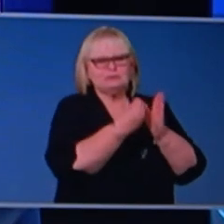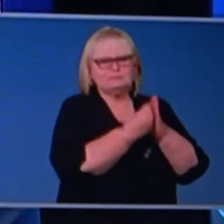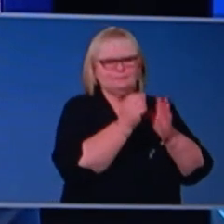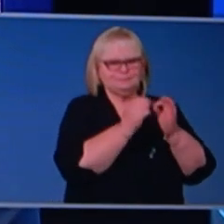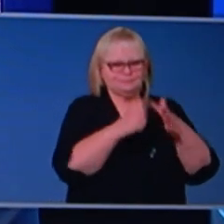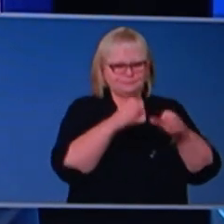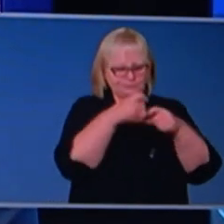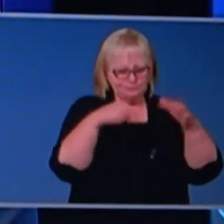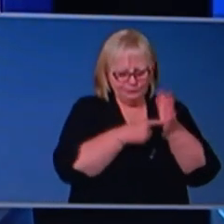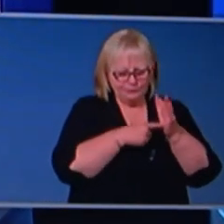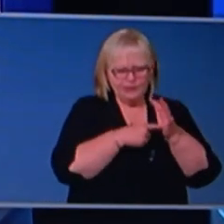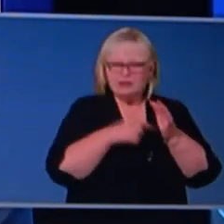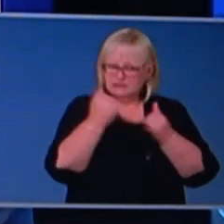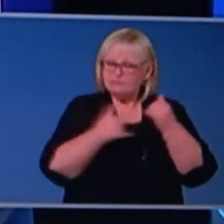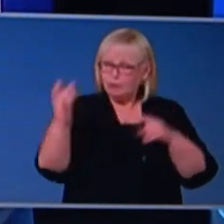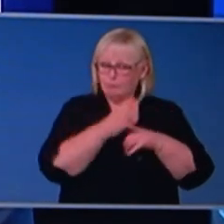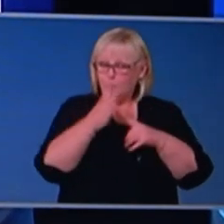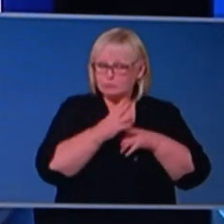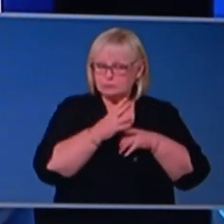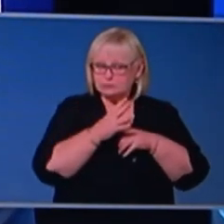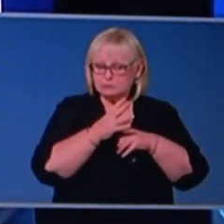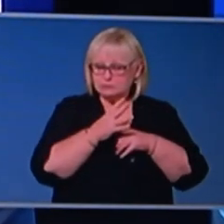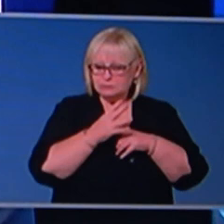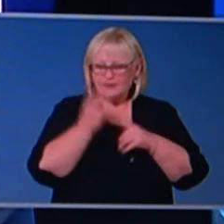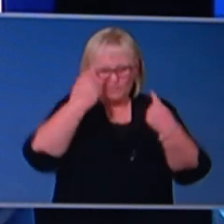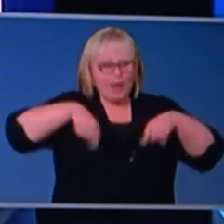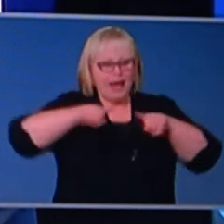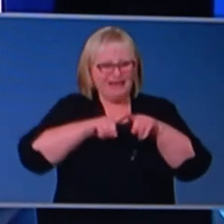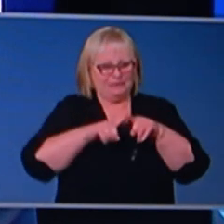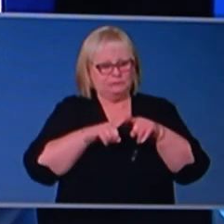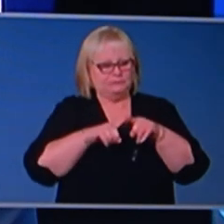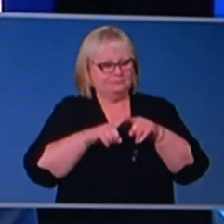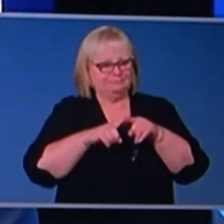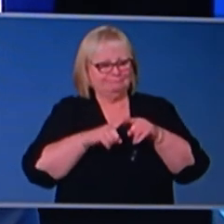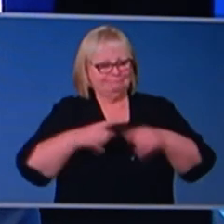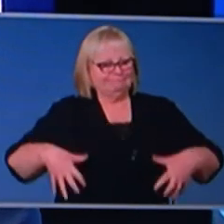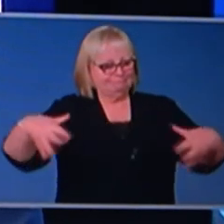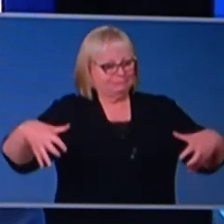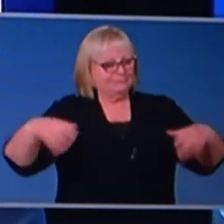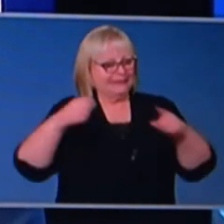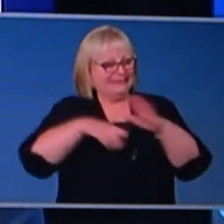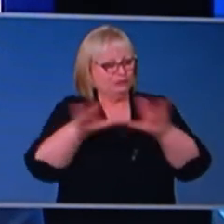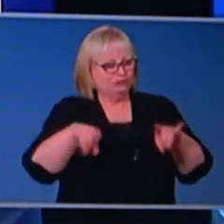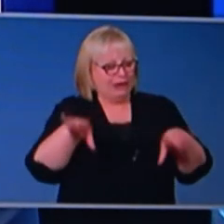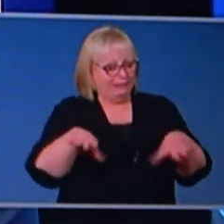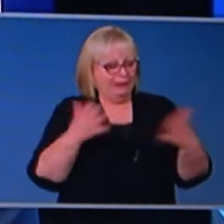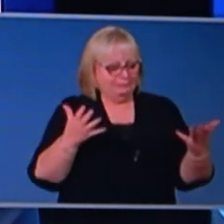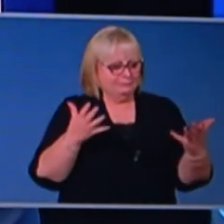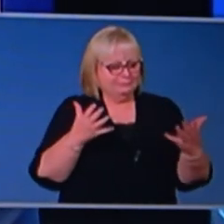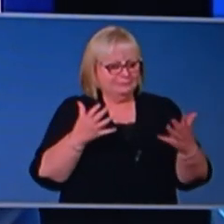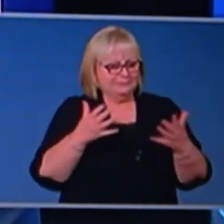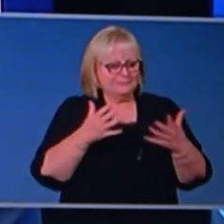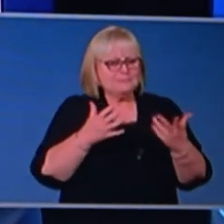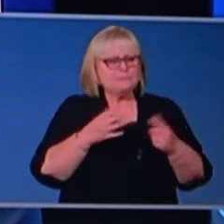of, of those numbers and how they contribute to overall gross domestic product, uh, and, its growth each year. And so that is a